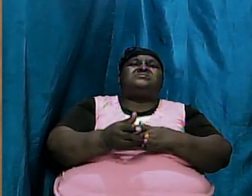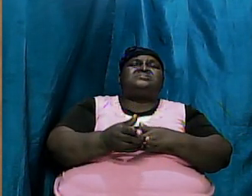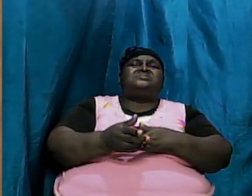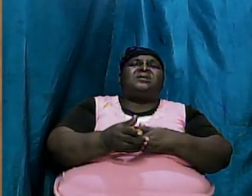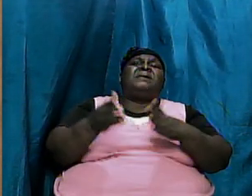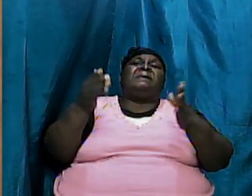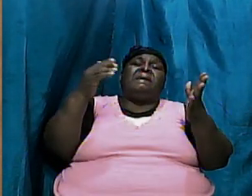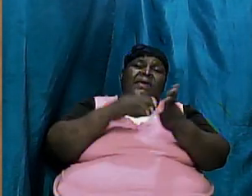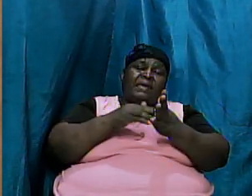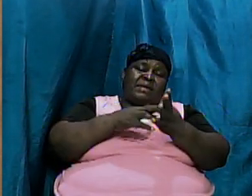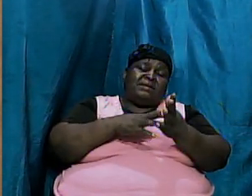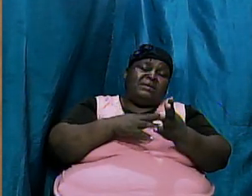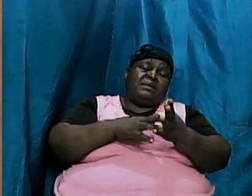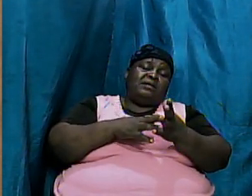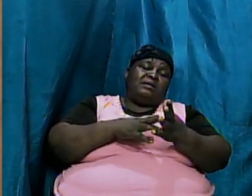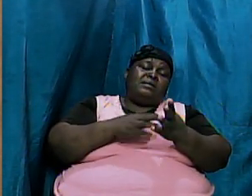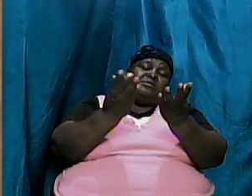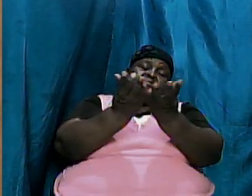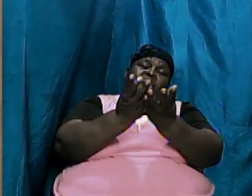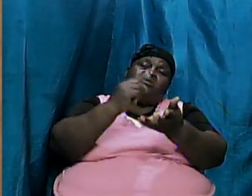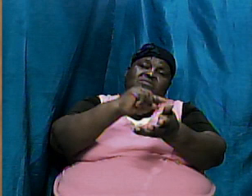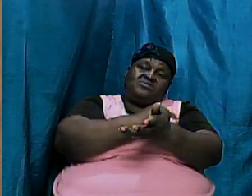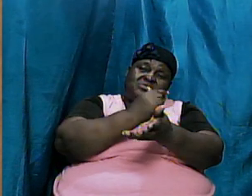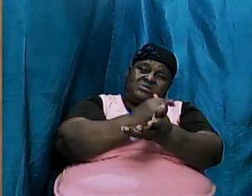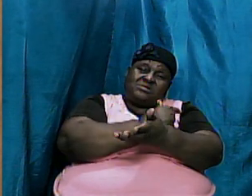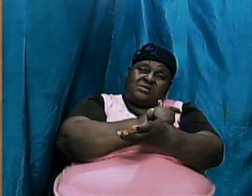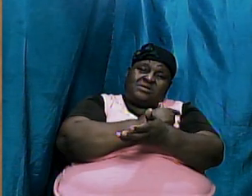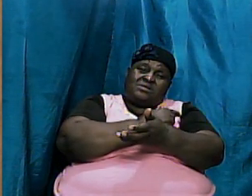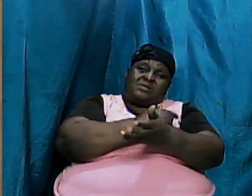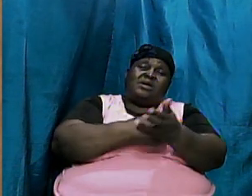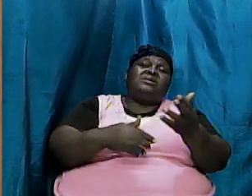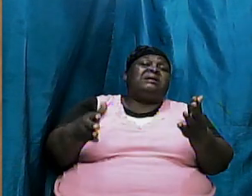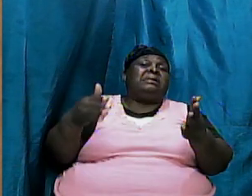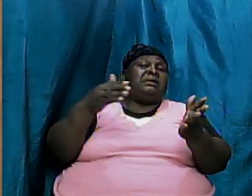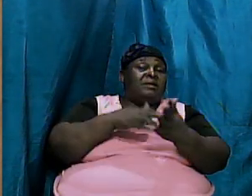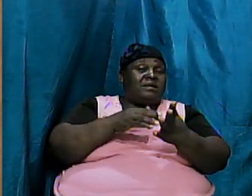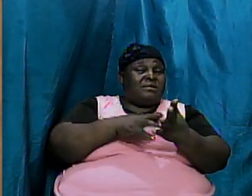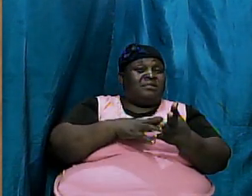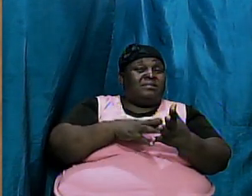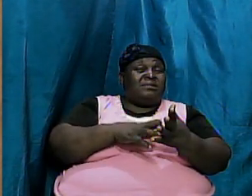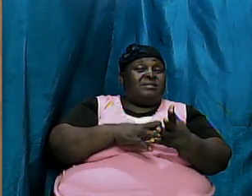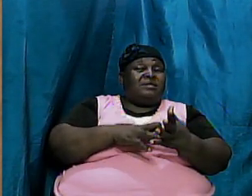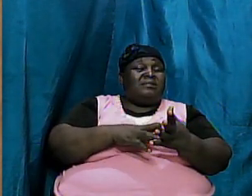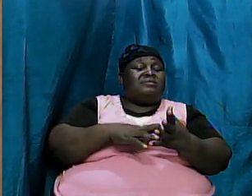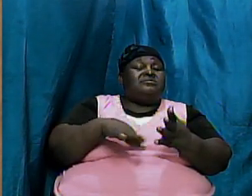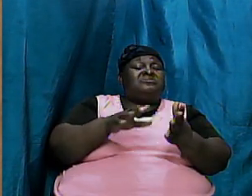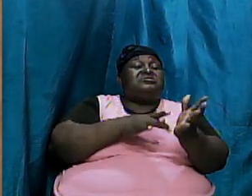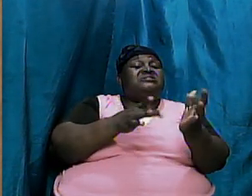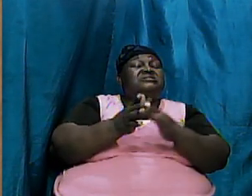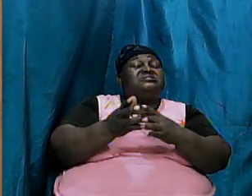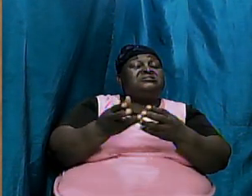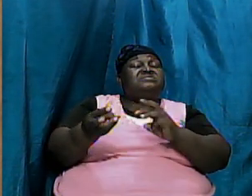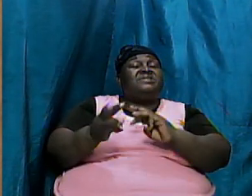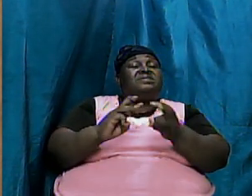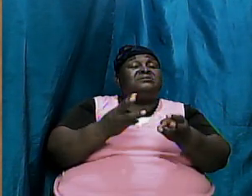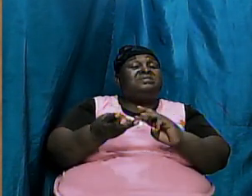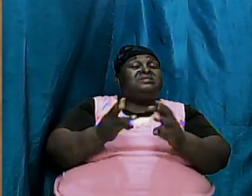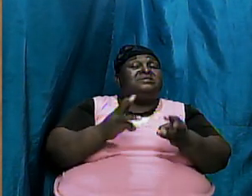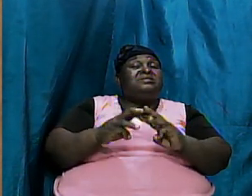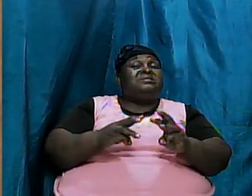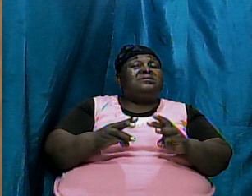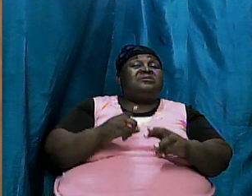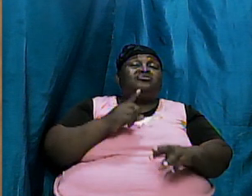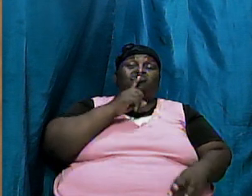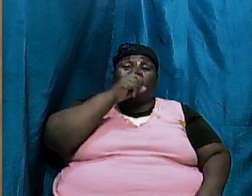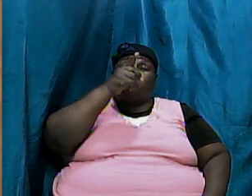in the book of Genesis and again he is validating as